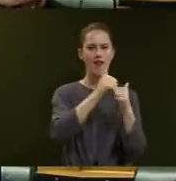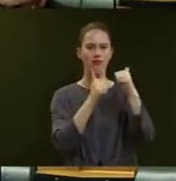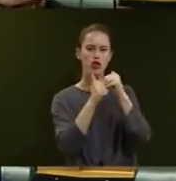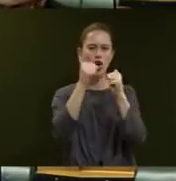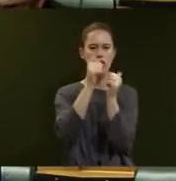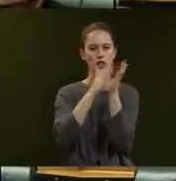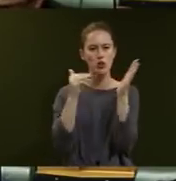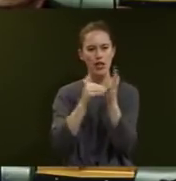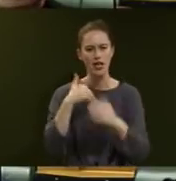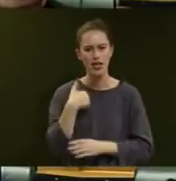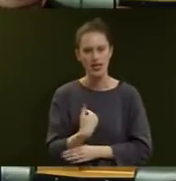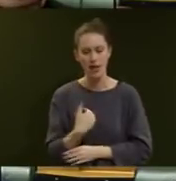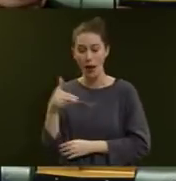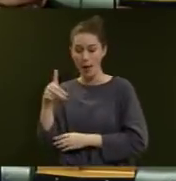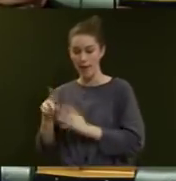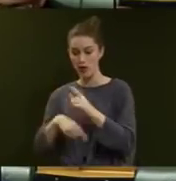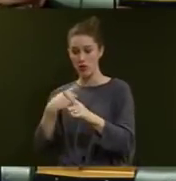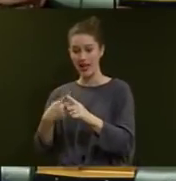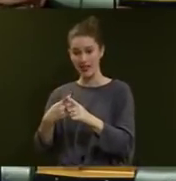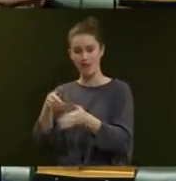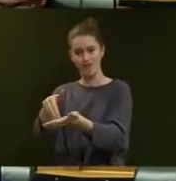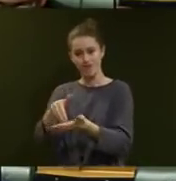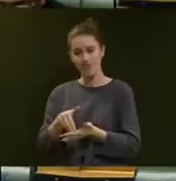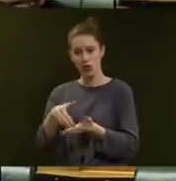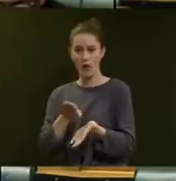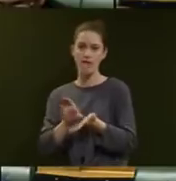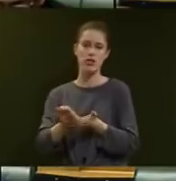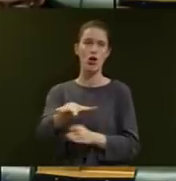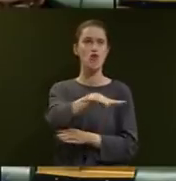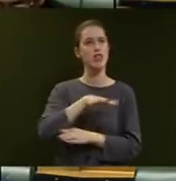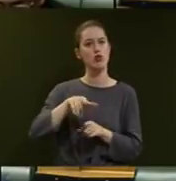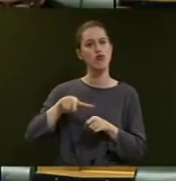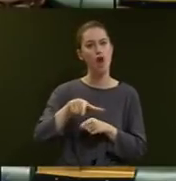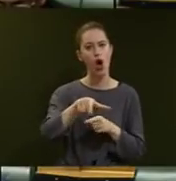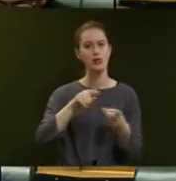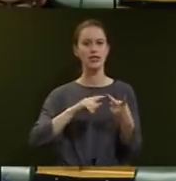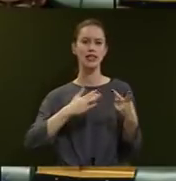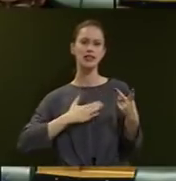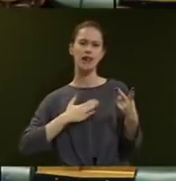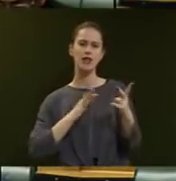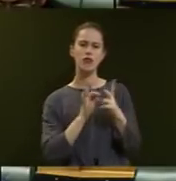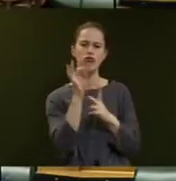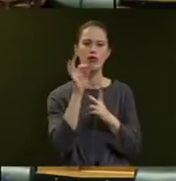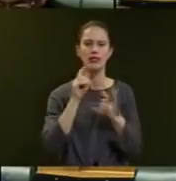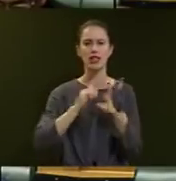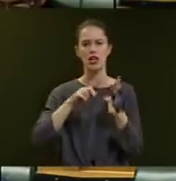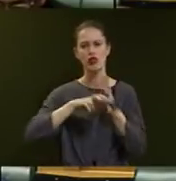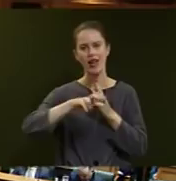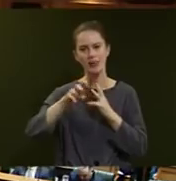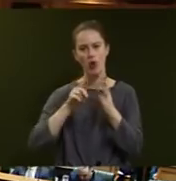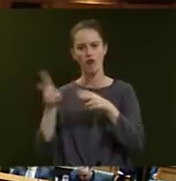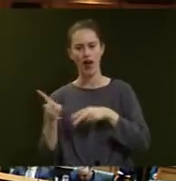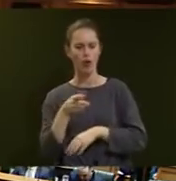Zealand needs. Petrol taxes are what enable us to invest in regional roads, safety improvements, transport and rail.